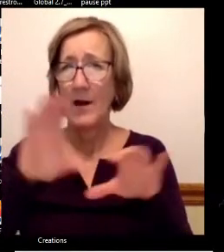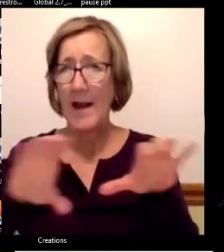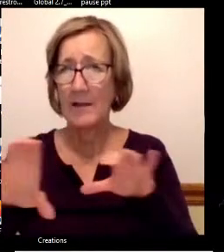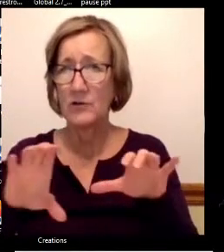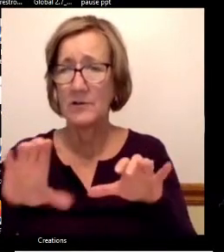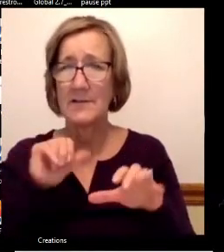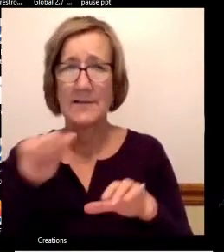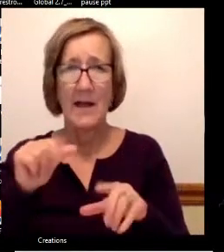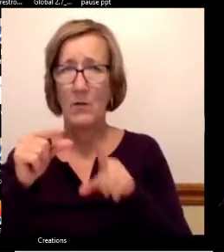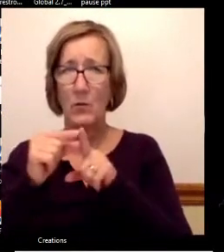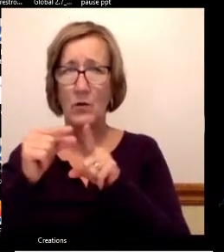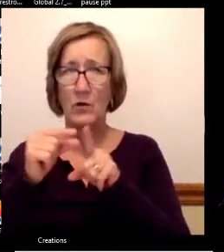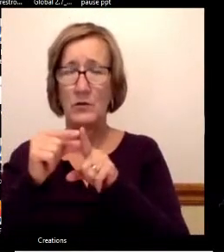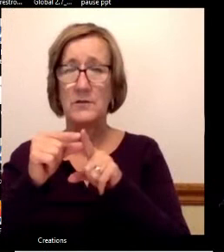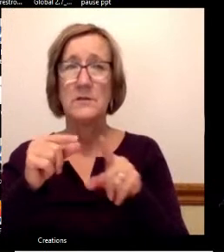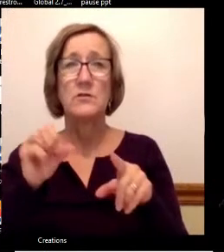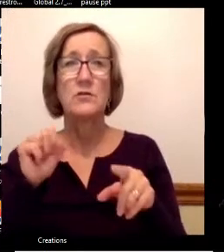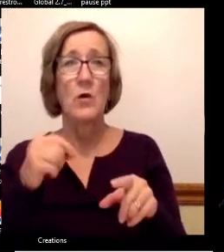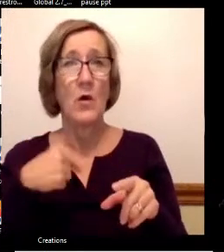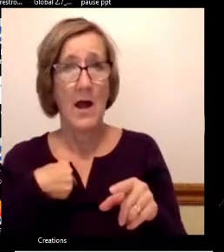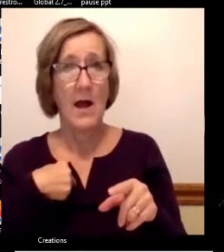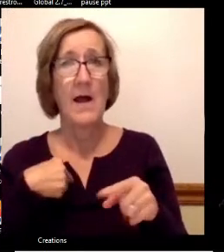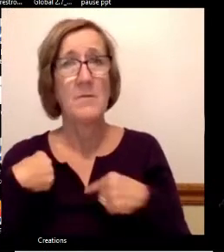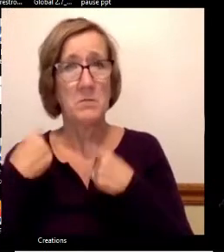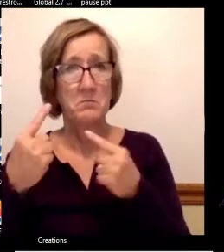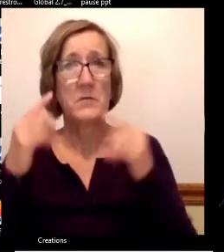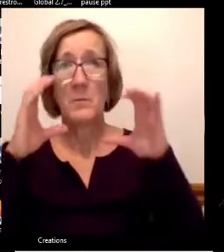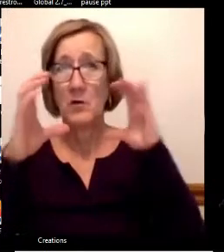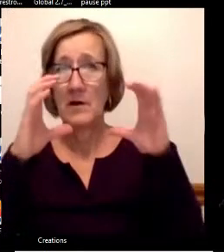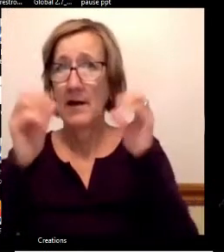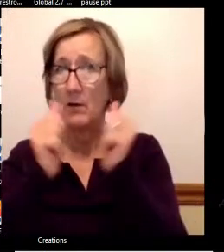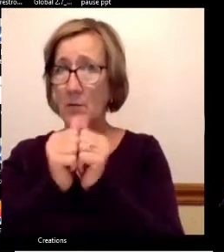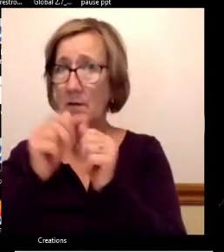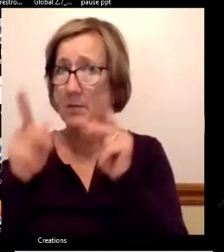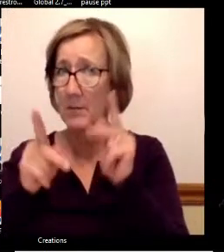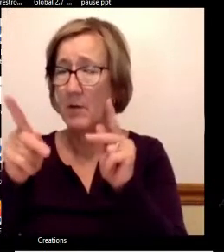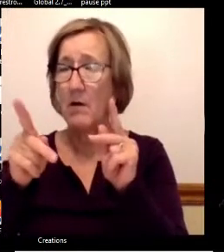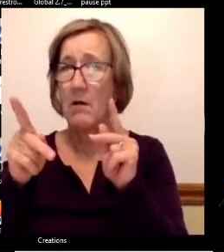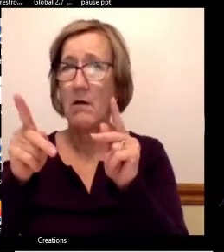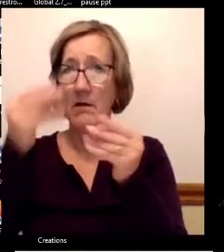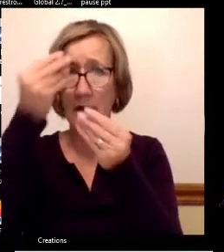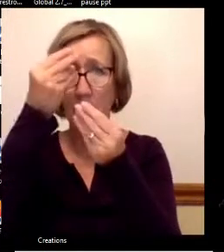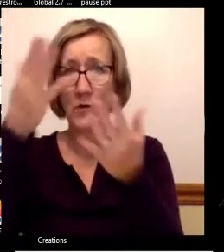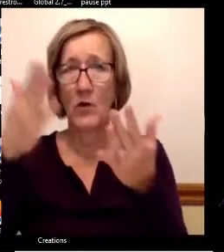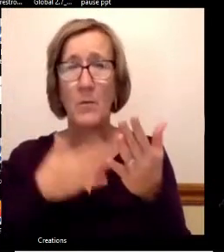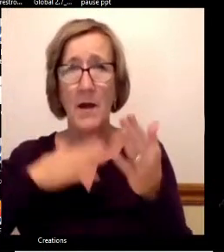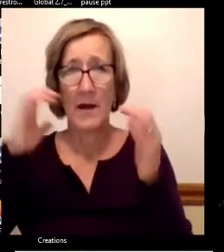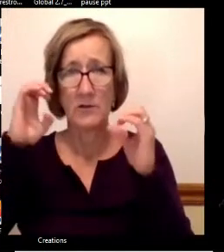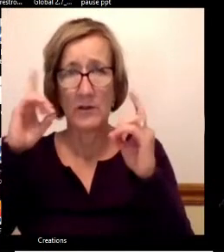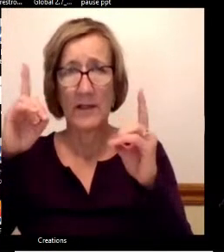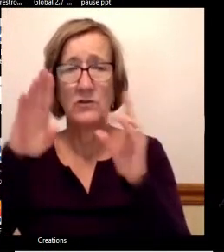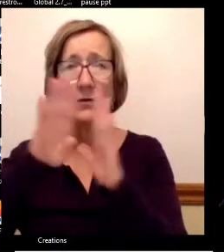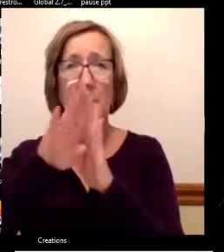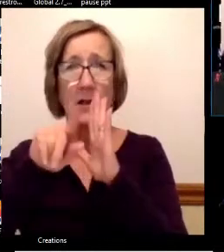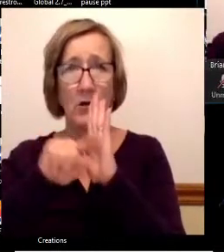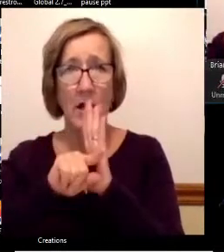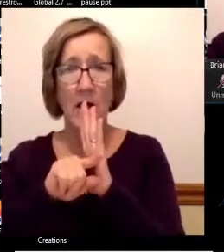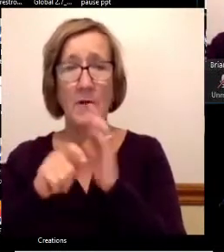used has been communicating with people and making them aware of my educational background, both as an administrator, as a teacher,